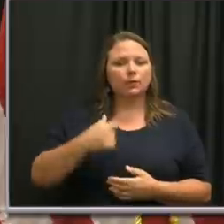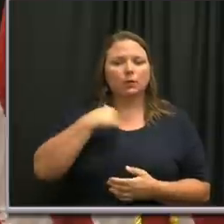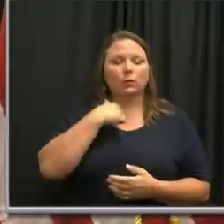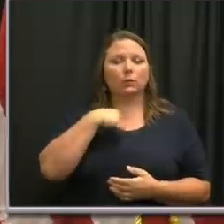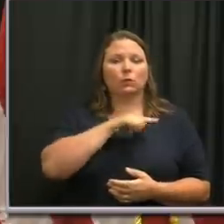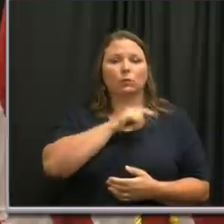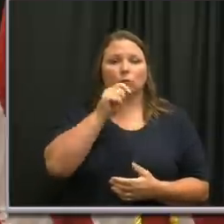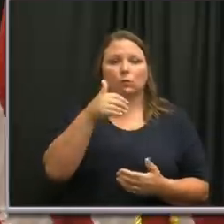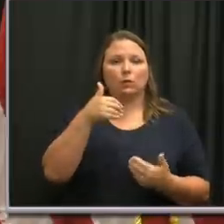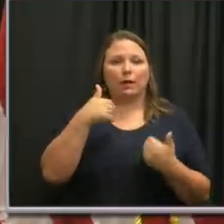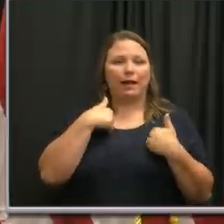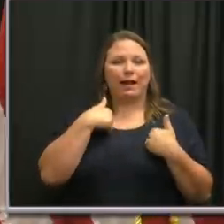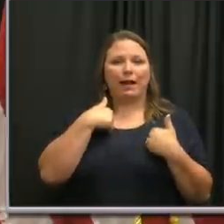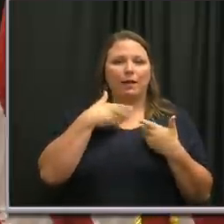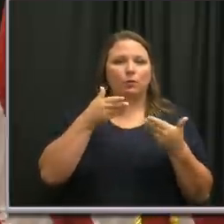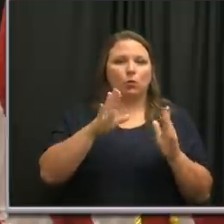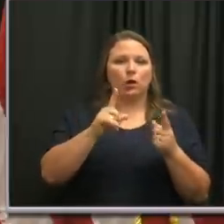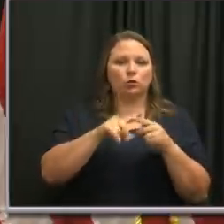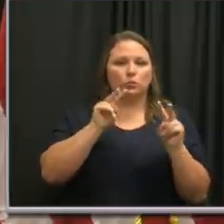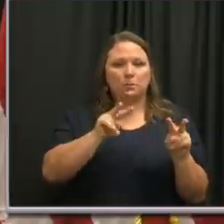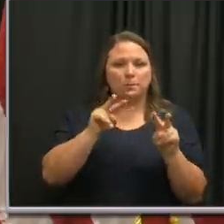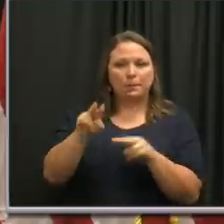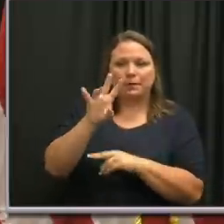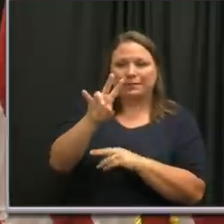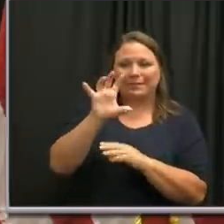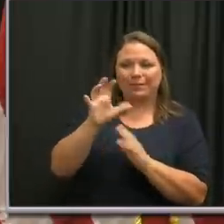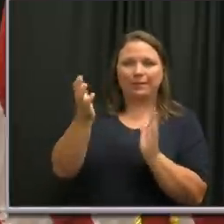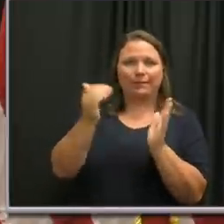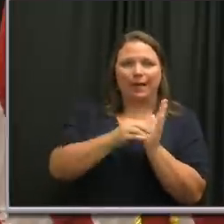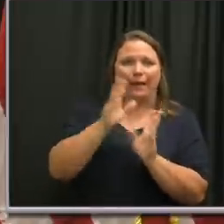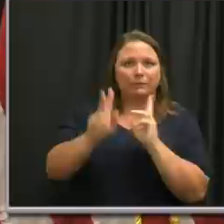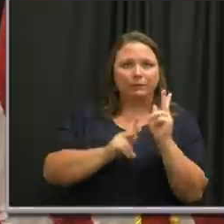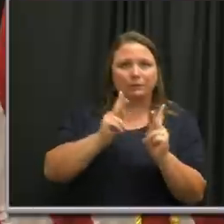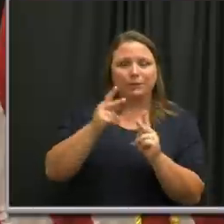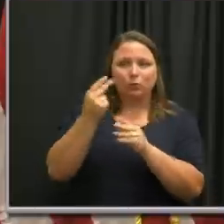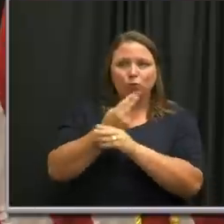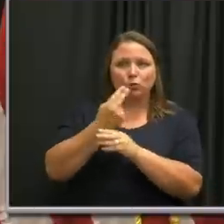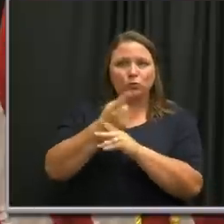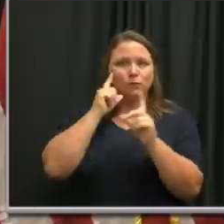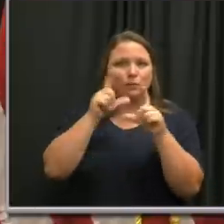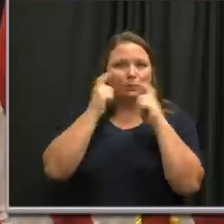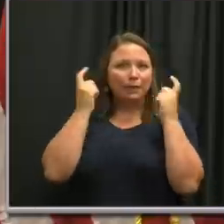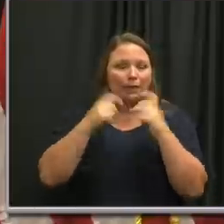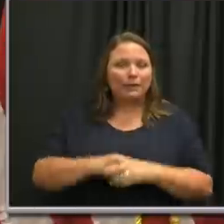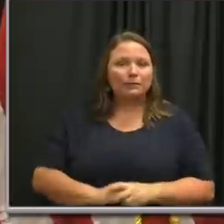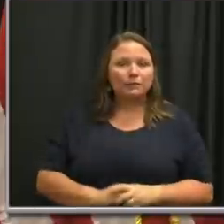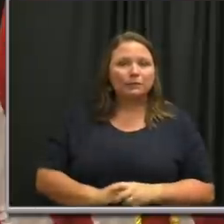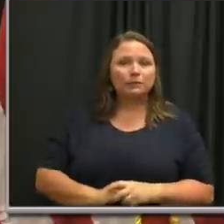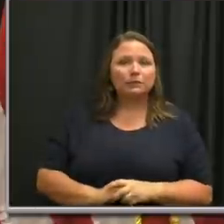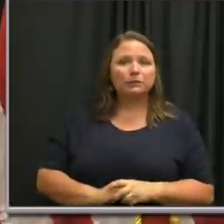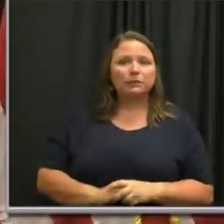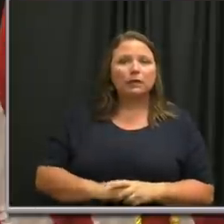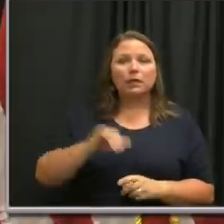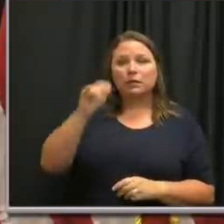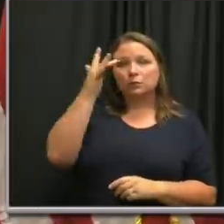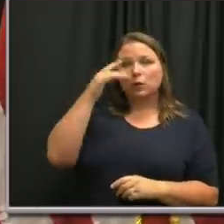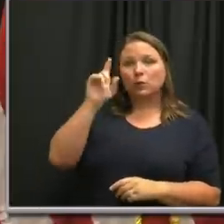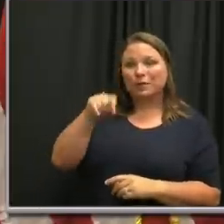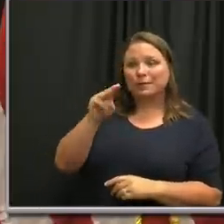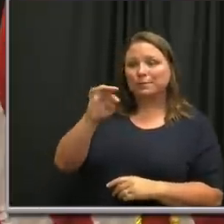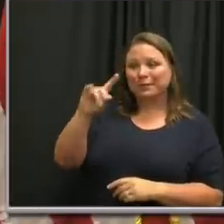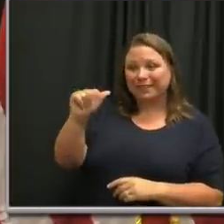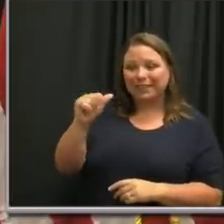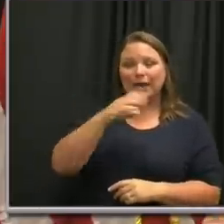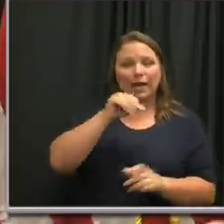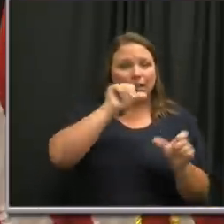us to monitor 700,000 people's uses of masks. This is why we need the media and each